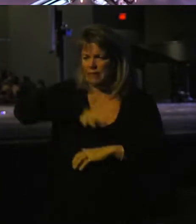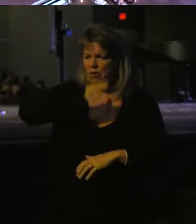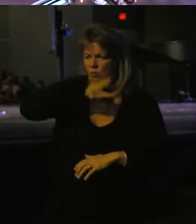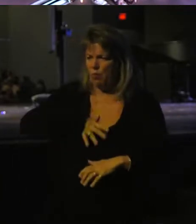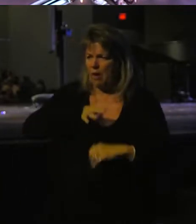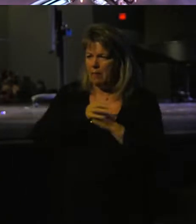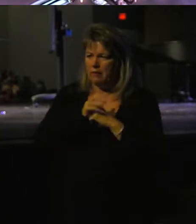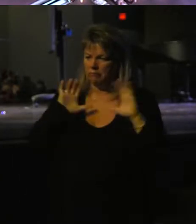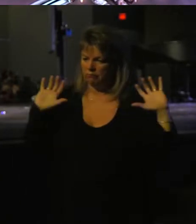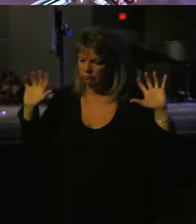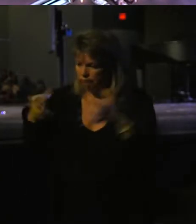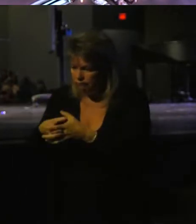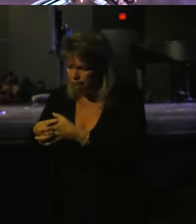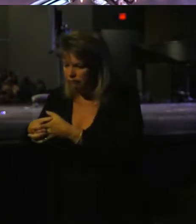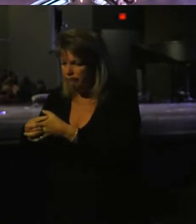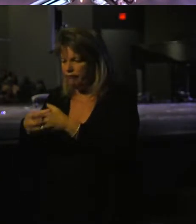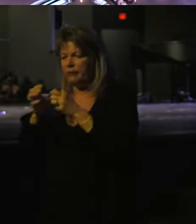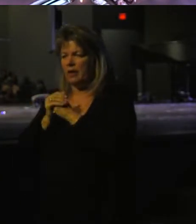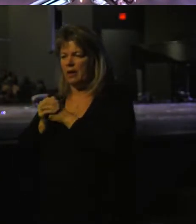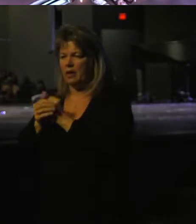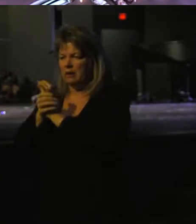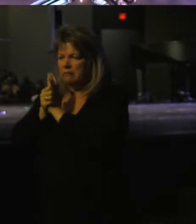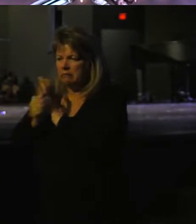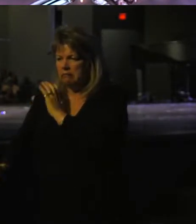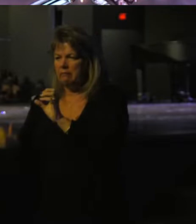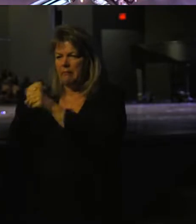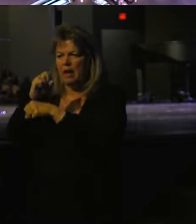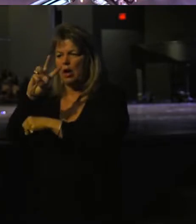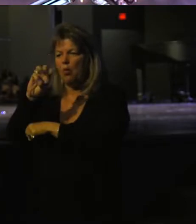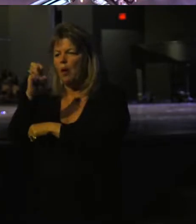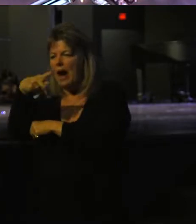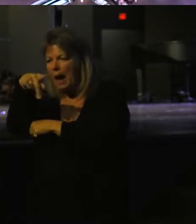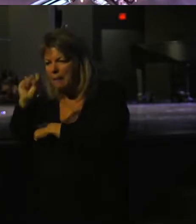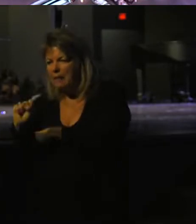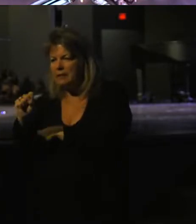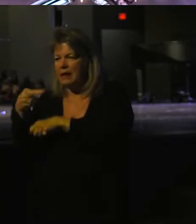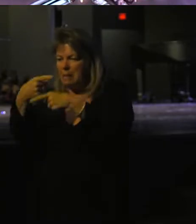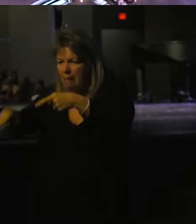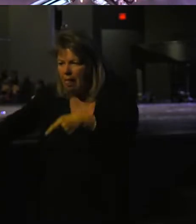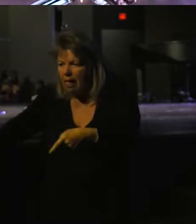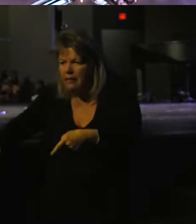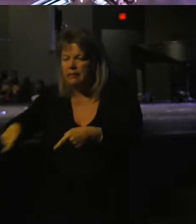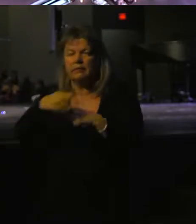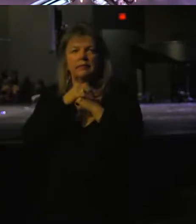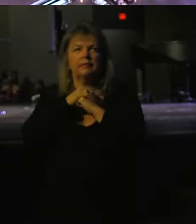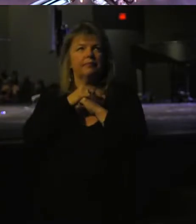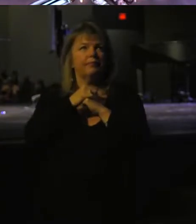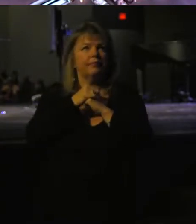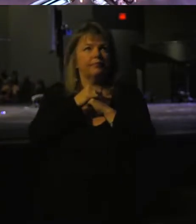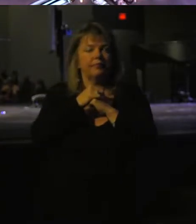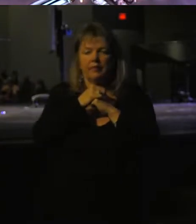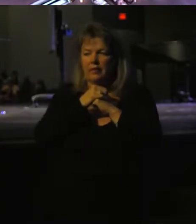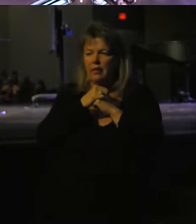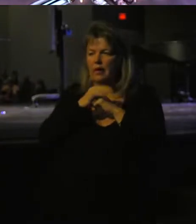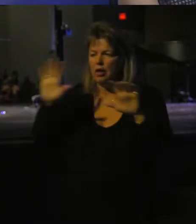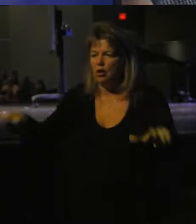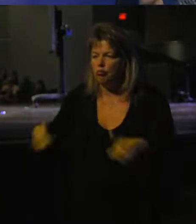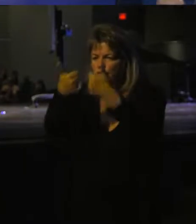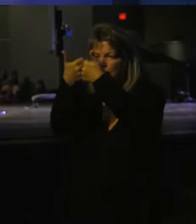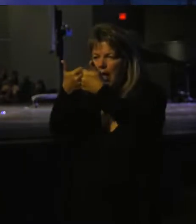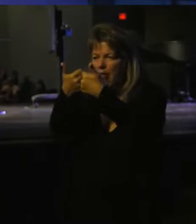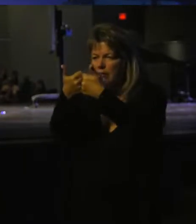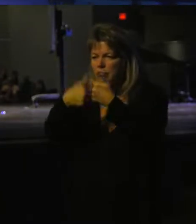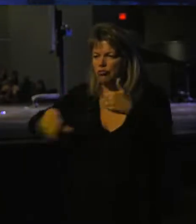that have come together and they're gifted and making weapons, specifically blades, and there's this whole challenge, and they're